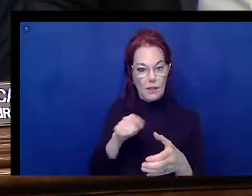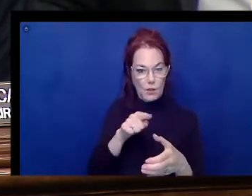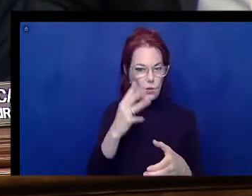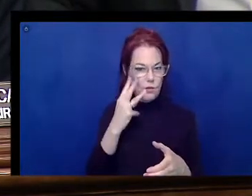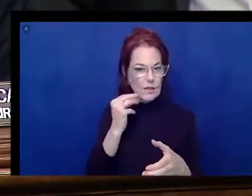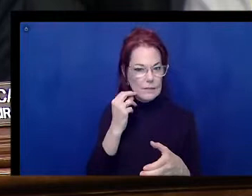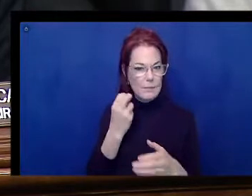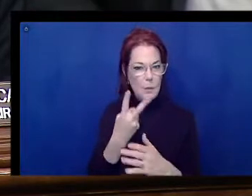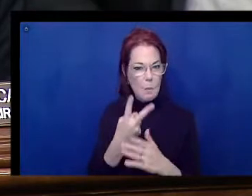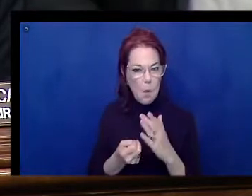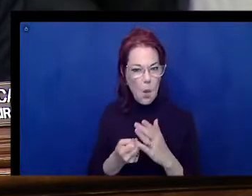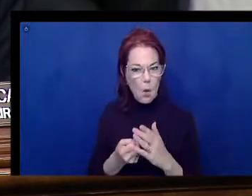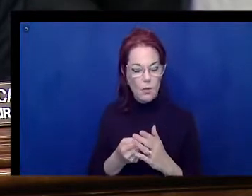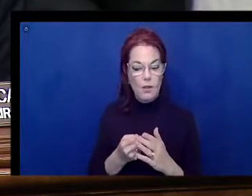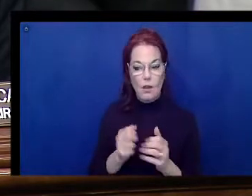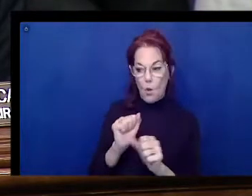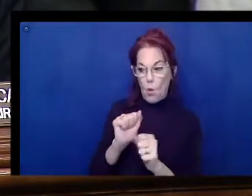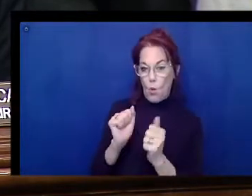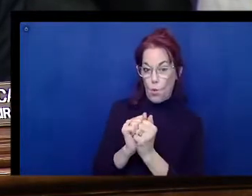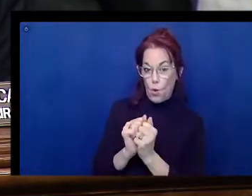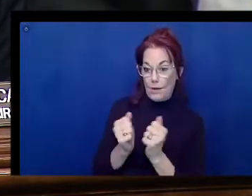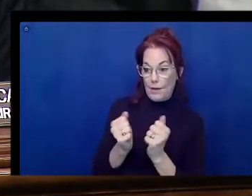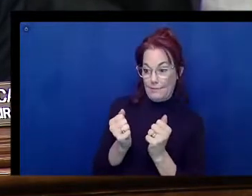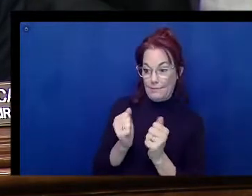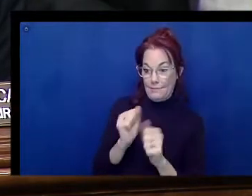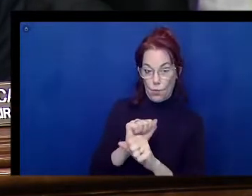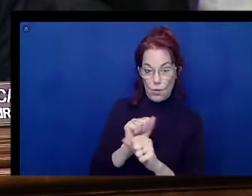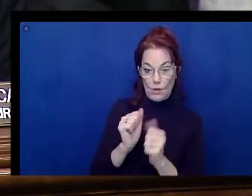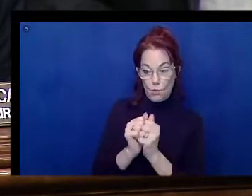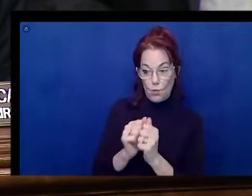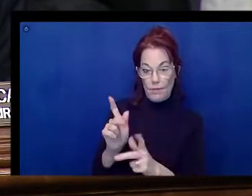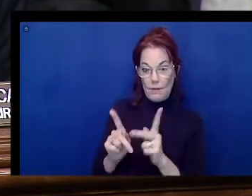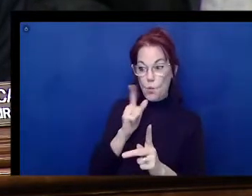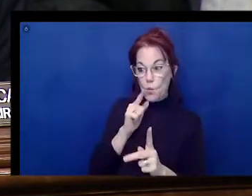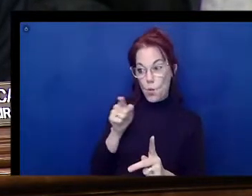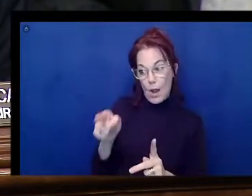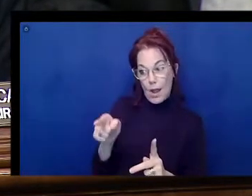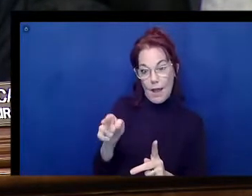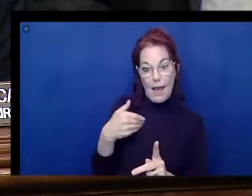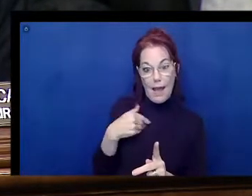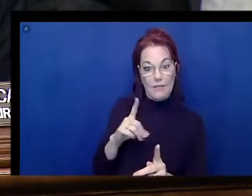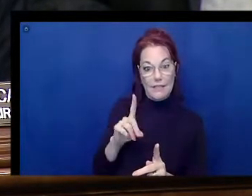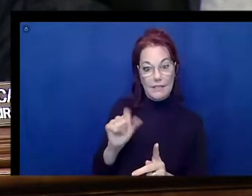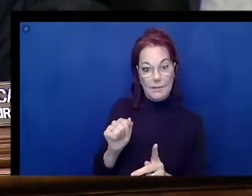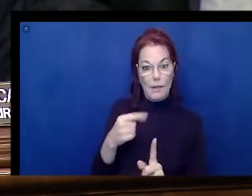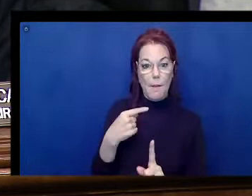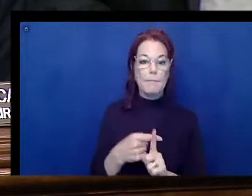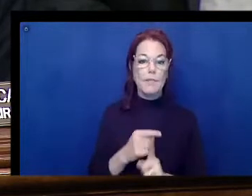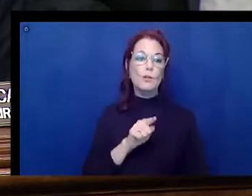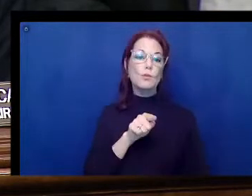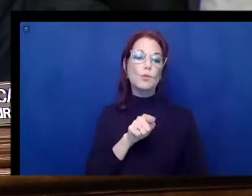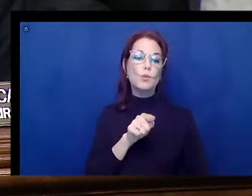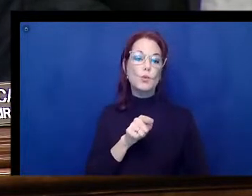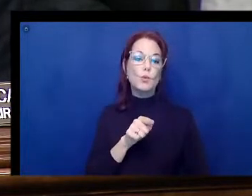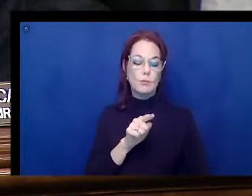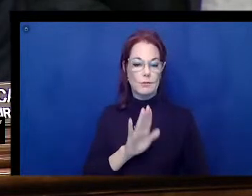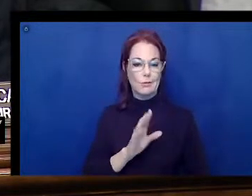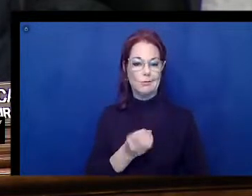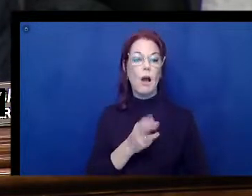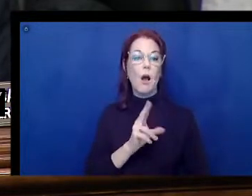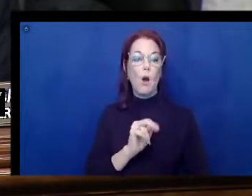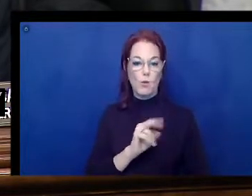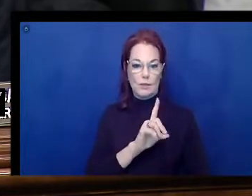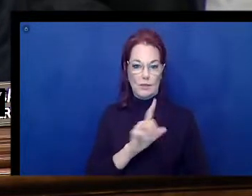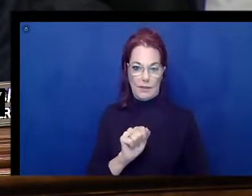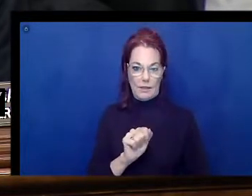had their own experiences and having your own. The hearing we're having today is, as I said earlier, particularly relevant because